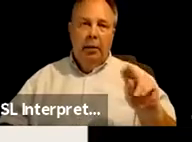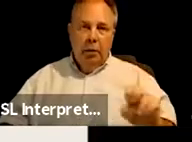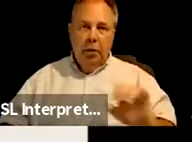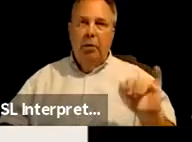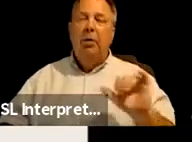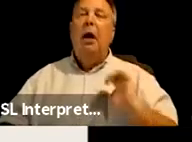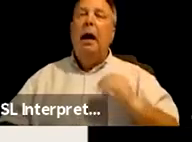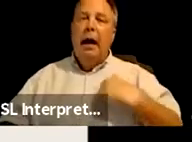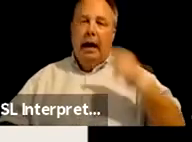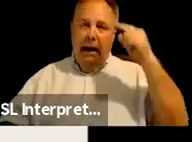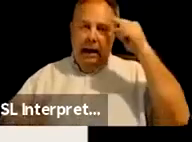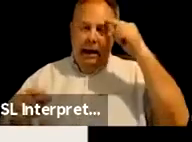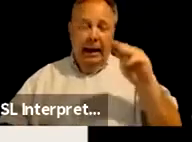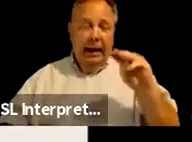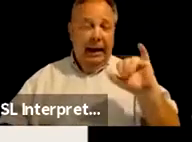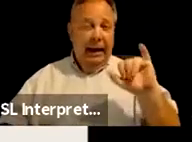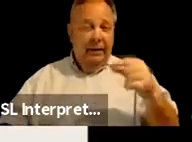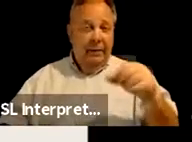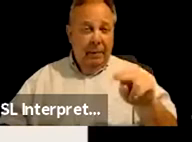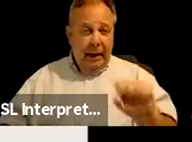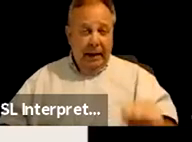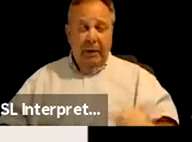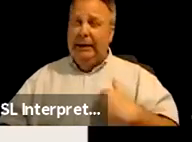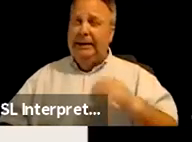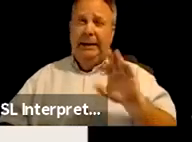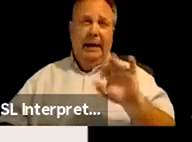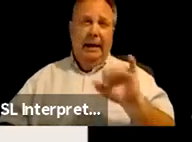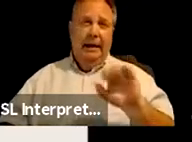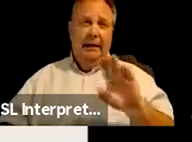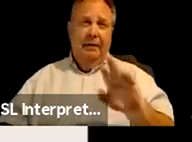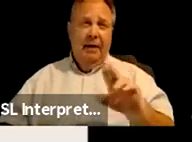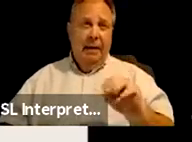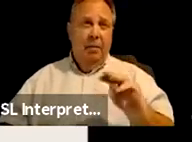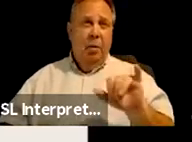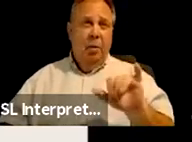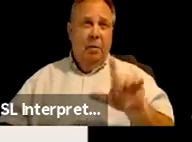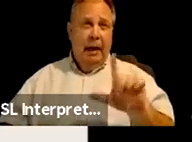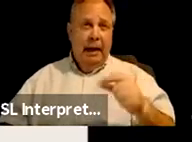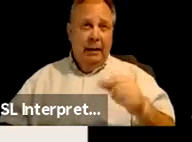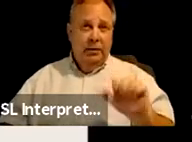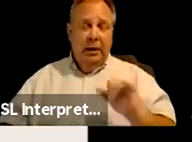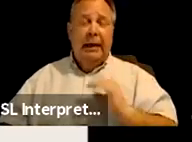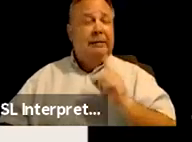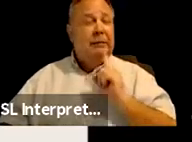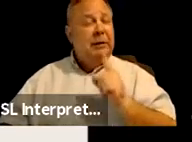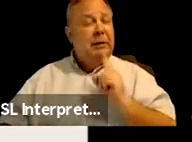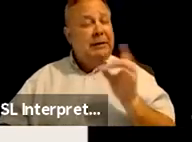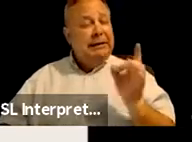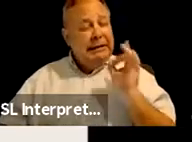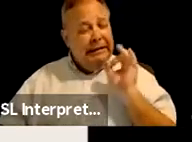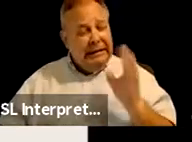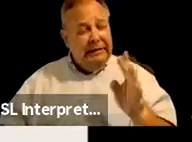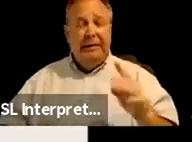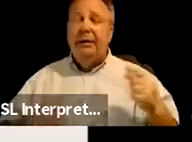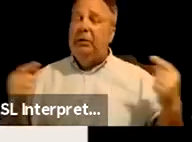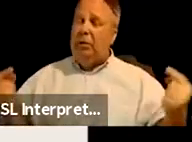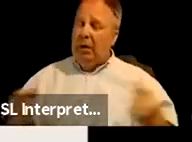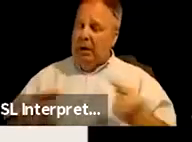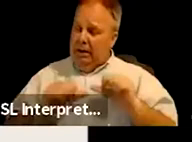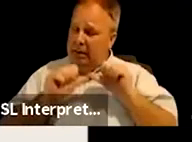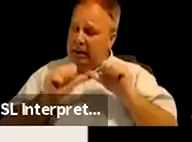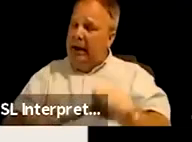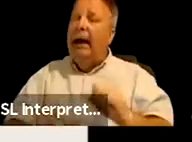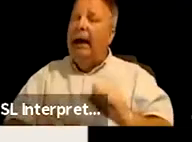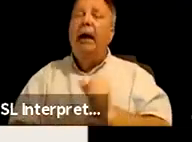fibromyalgia. Um, I have really, really severe chronic pain and it's created a lot of